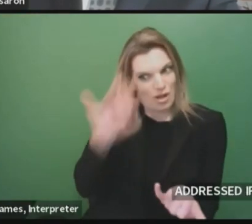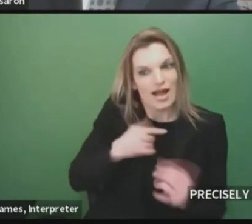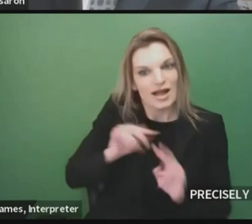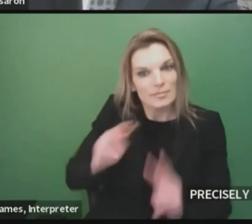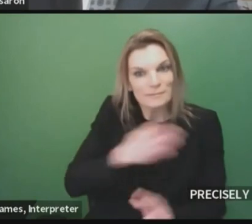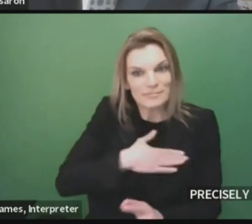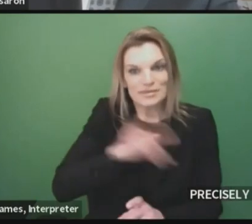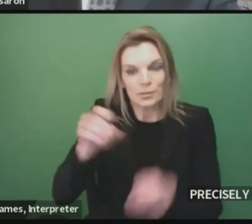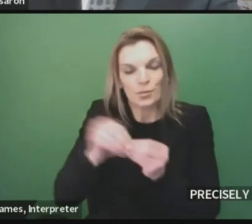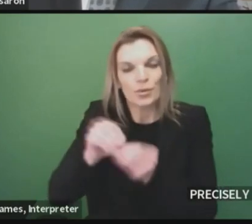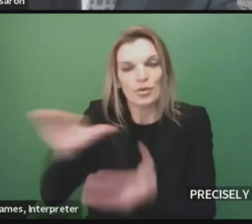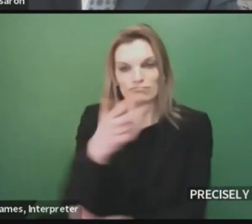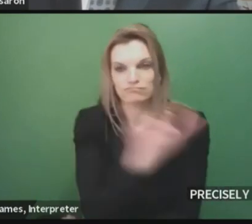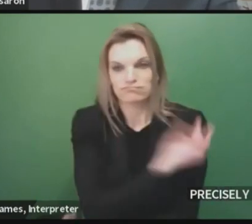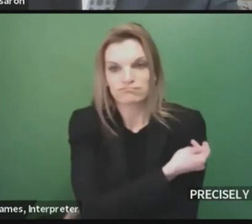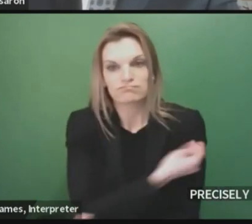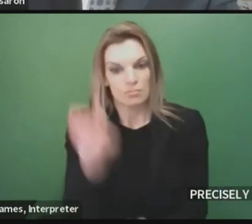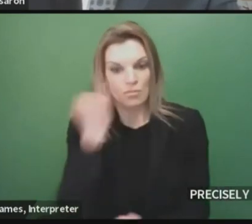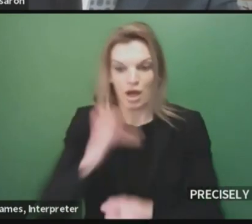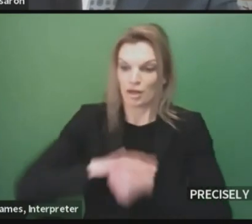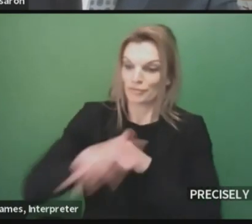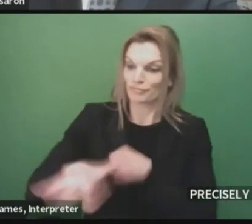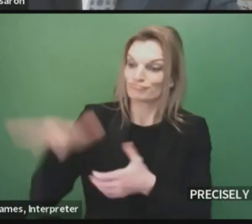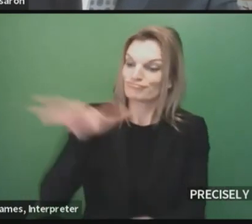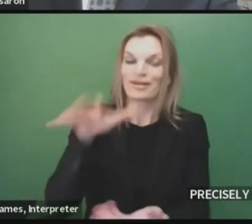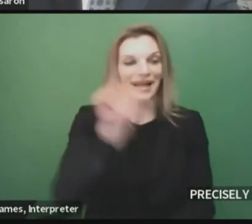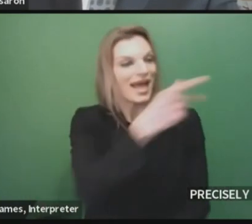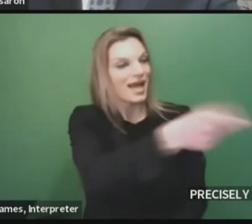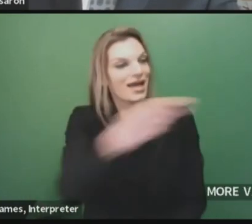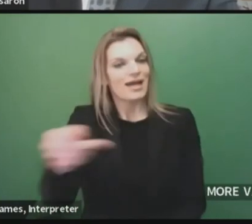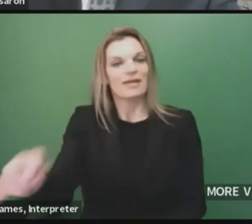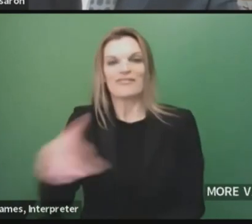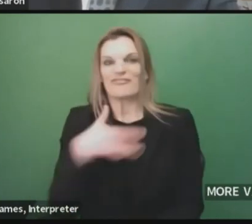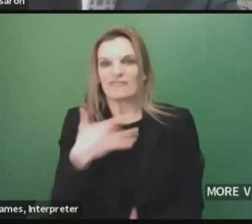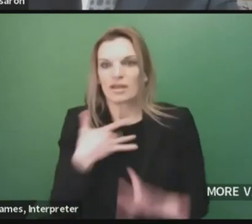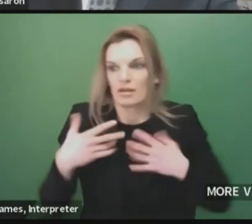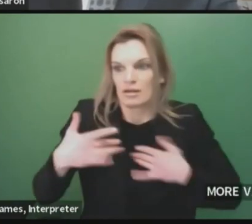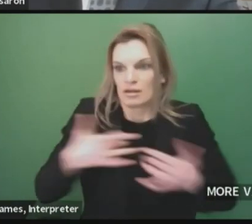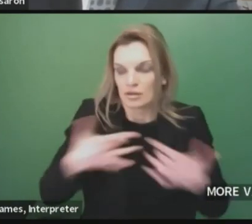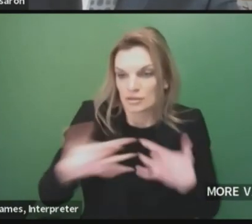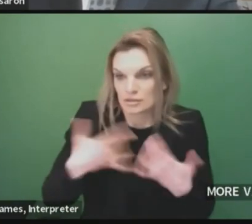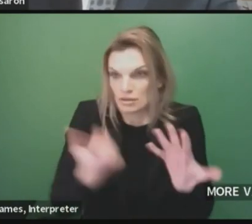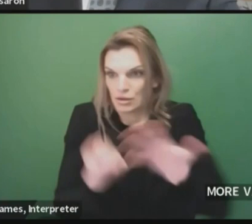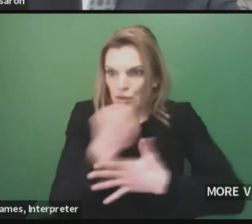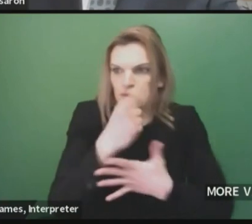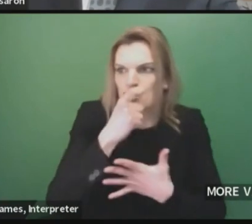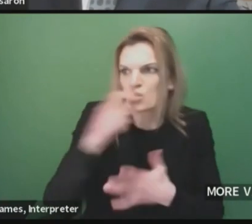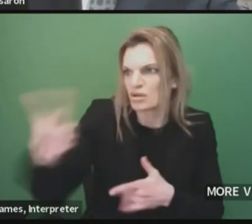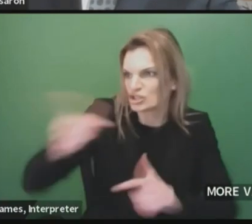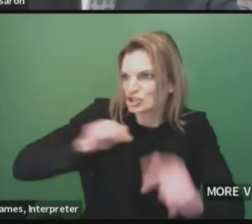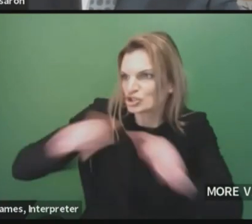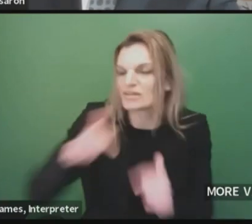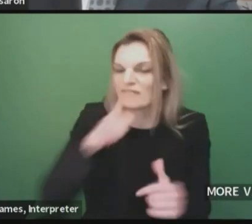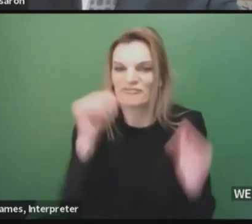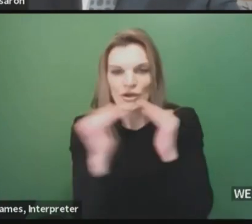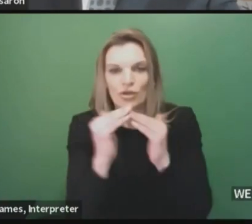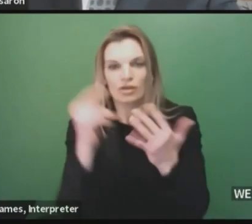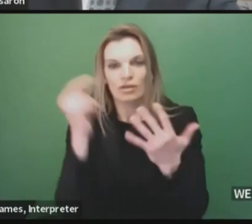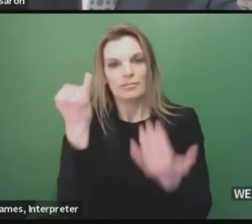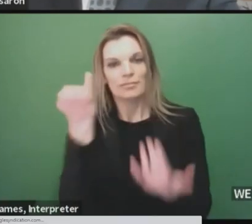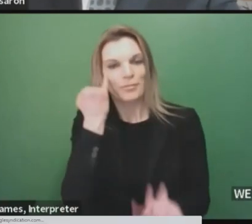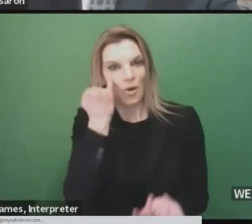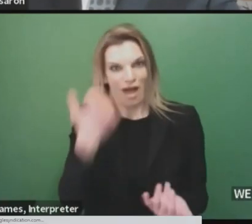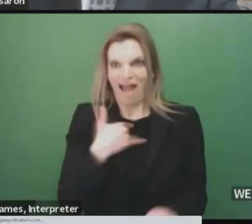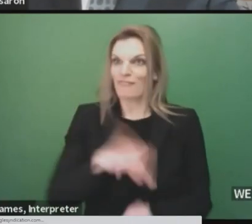vaccines and everyone who wants one can get one, we won't have to worry about the priority and if people are skipping line. But at this juncture, I think it's